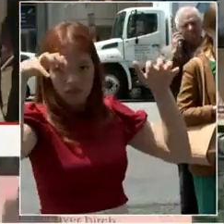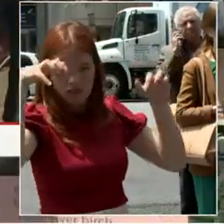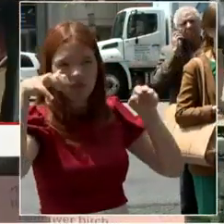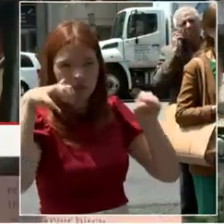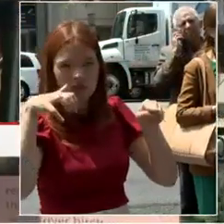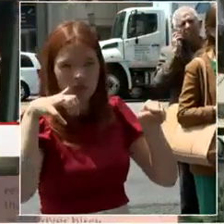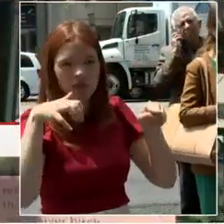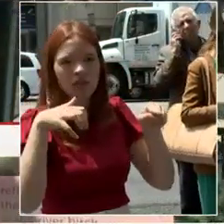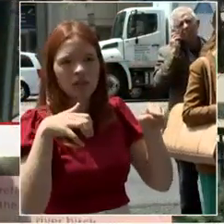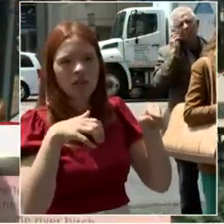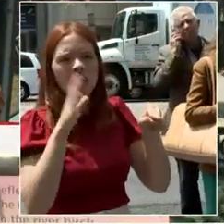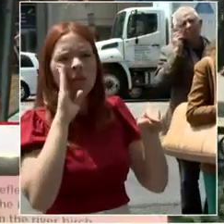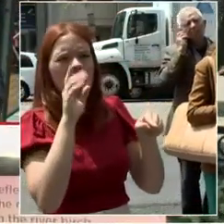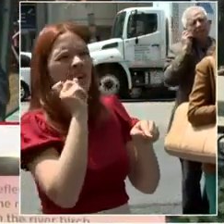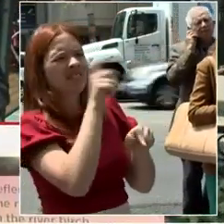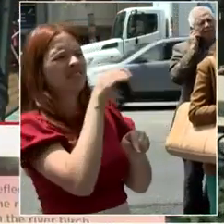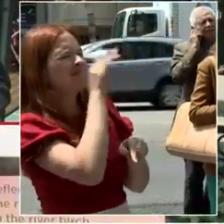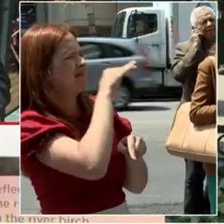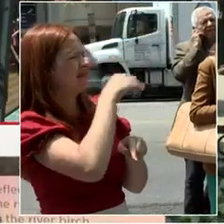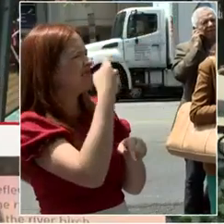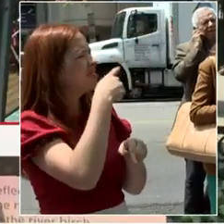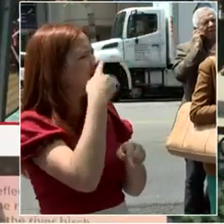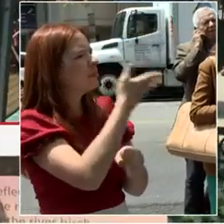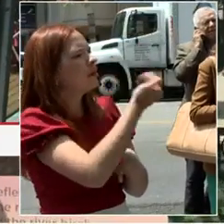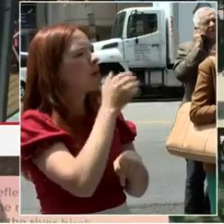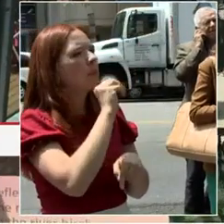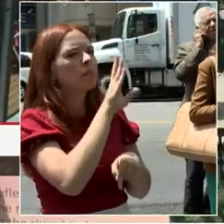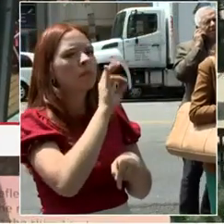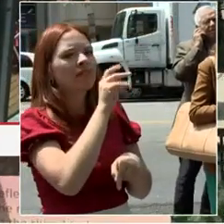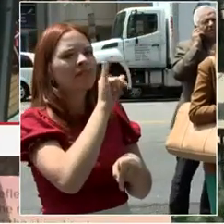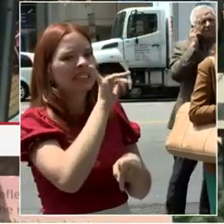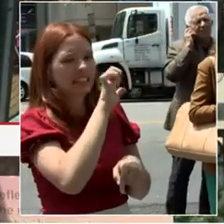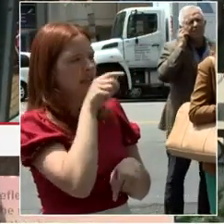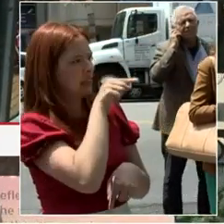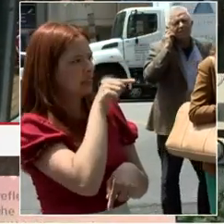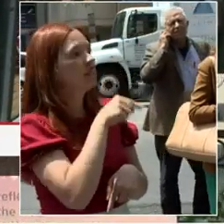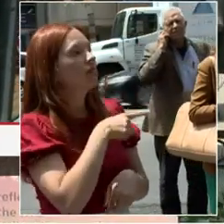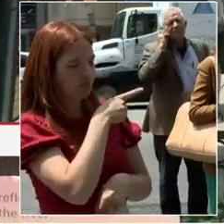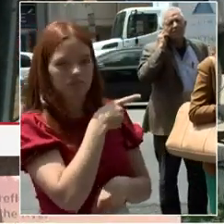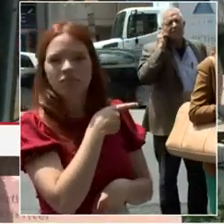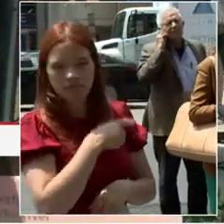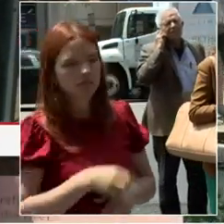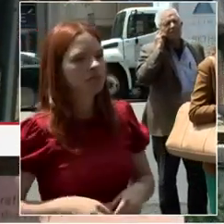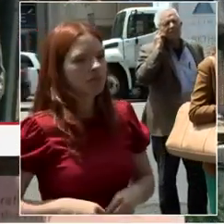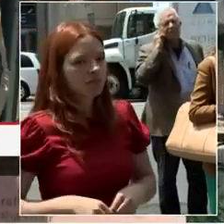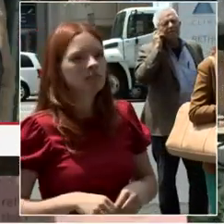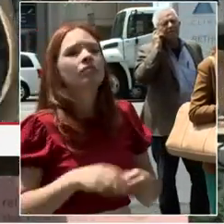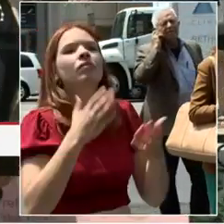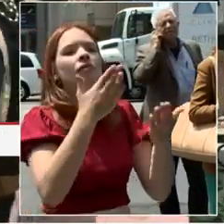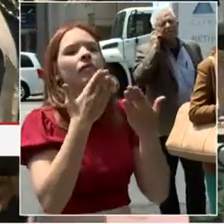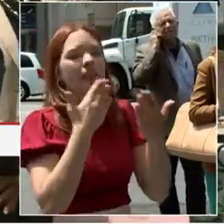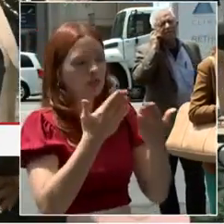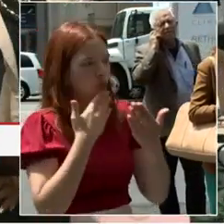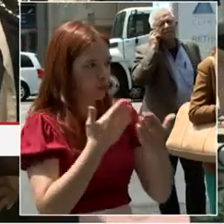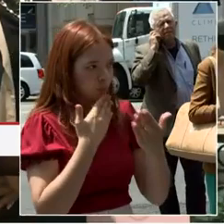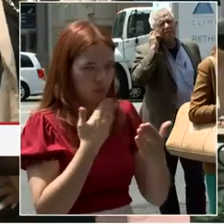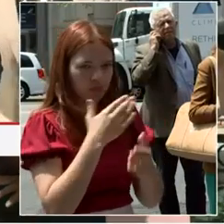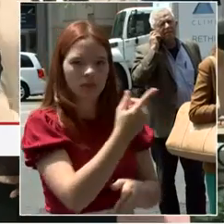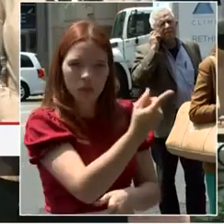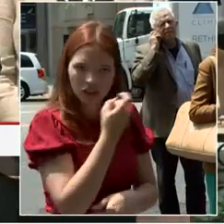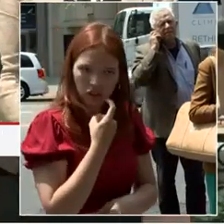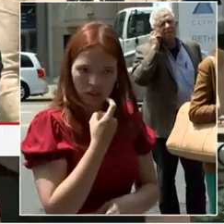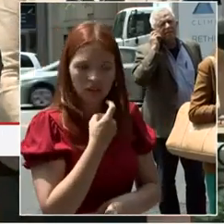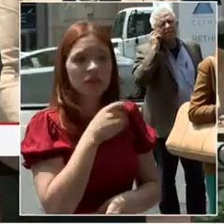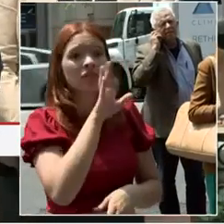Thank you, Mayor, and thank you so much for that question. I recently wrote an op-ed talking about how we need to